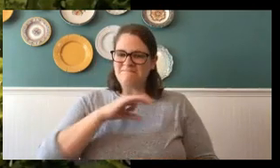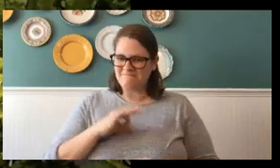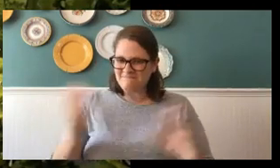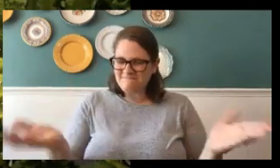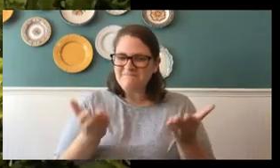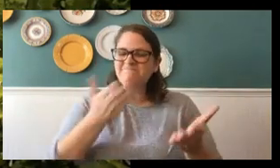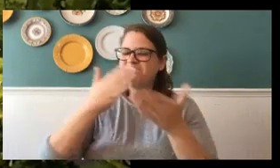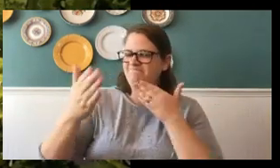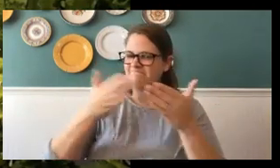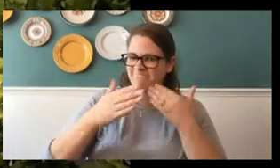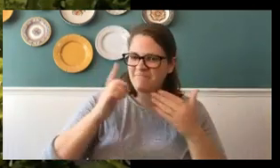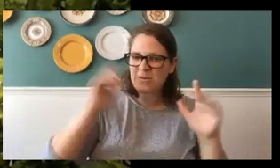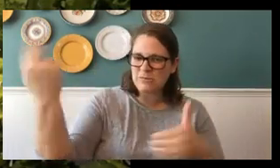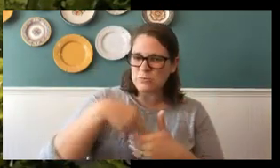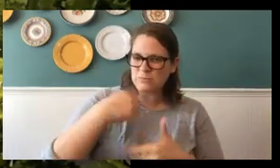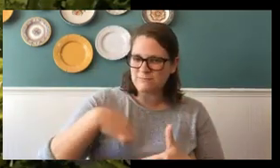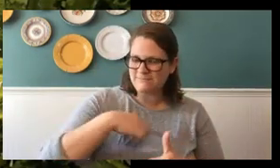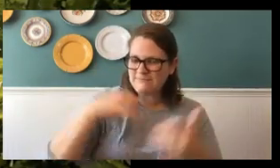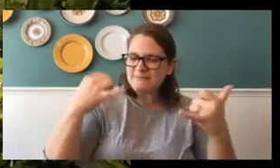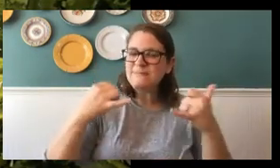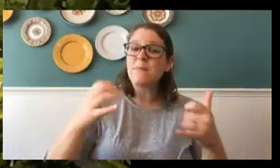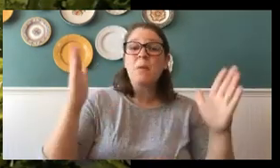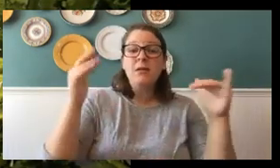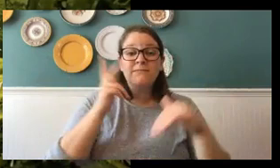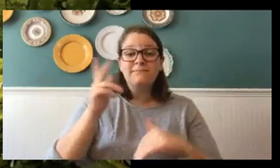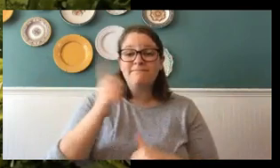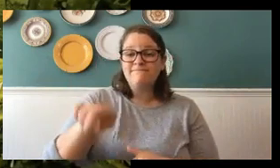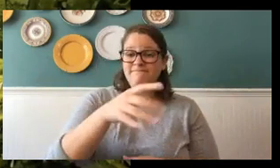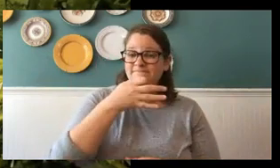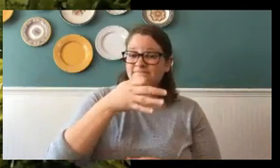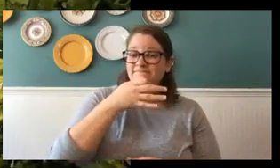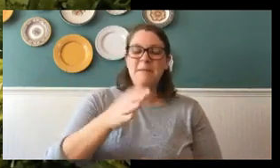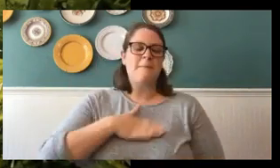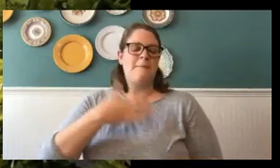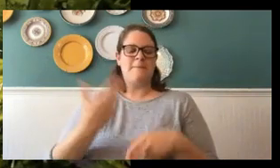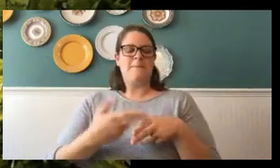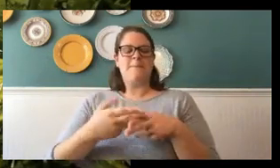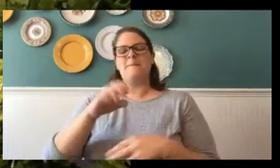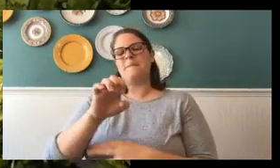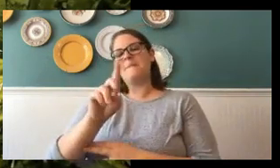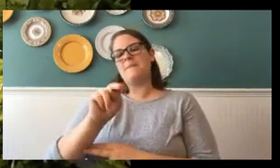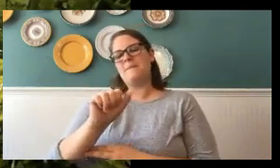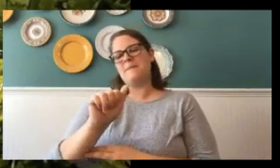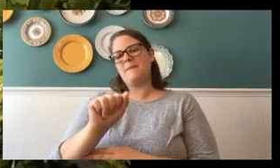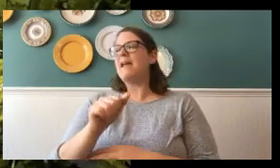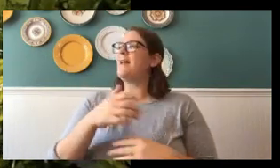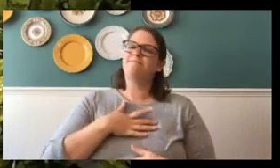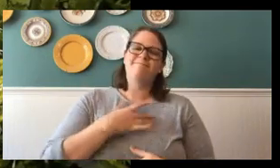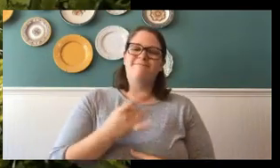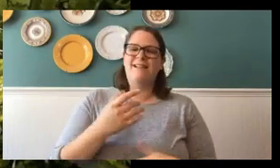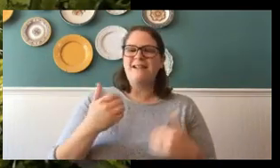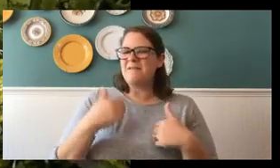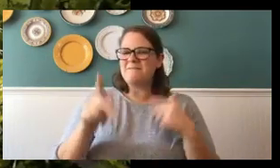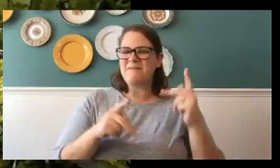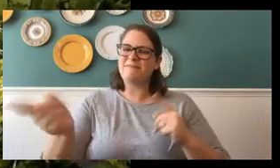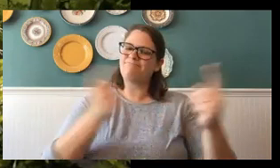thank you so much for joining us today. We hope to see you soon. My name is Edna. I love to have my repeater fenders walk through